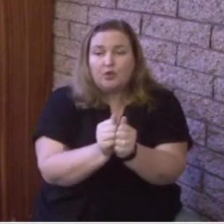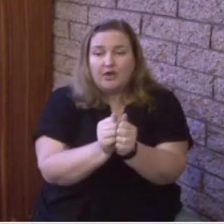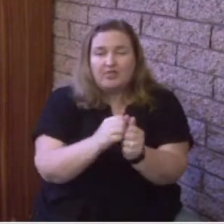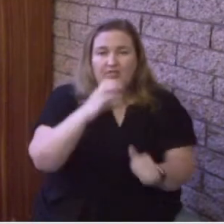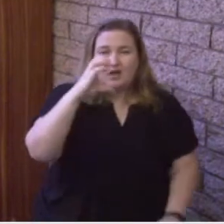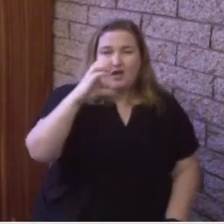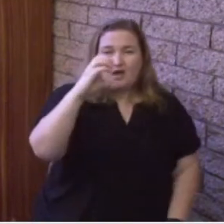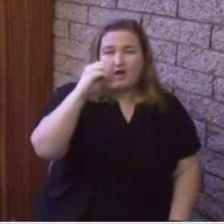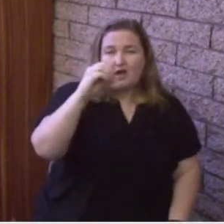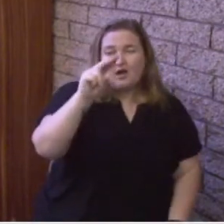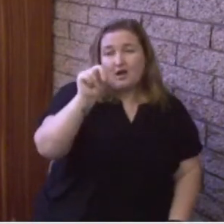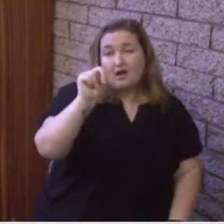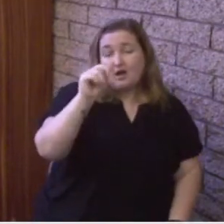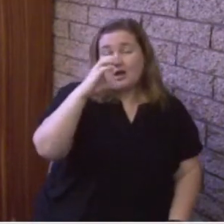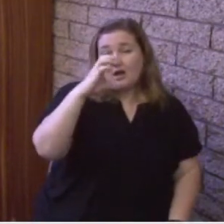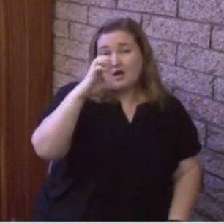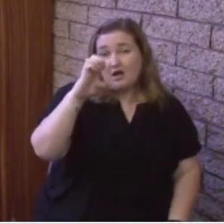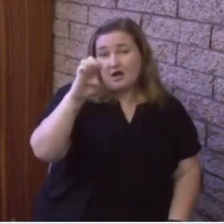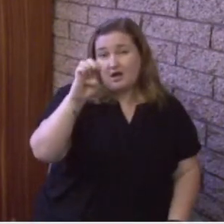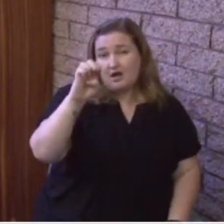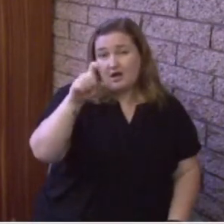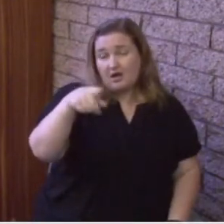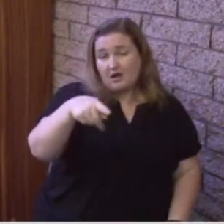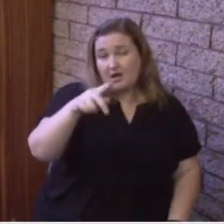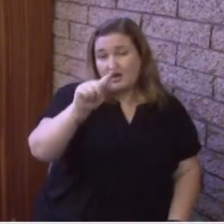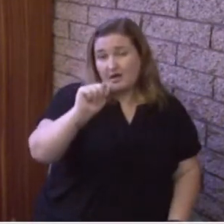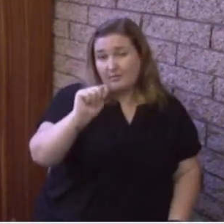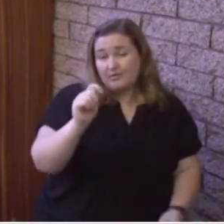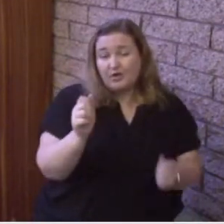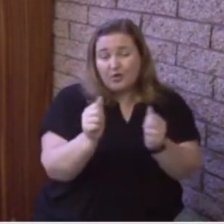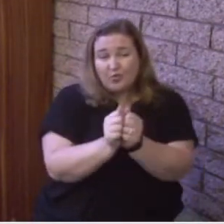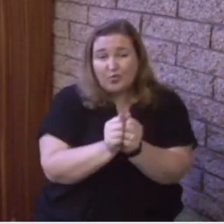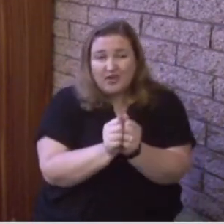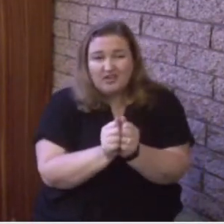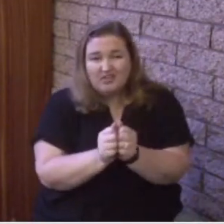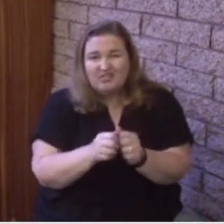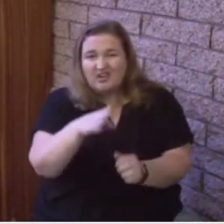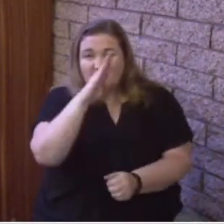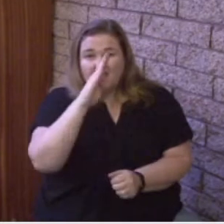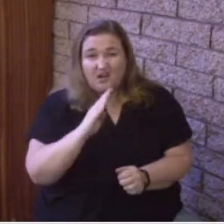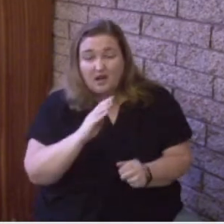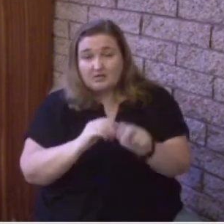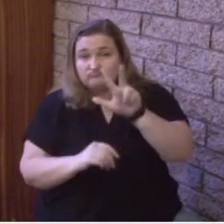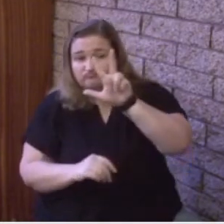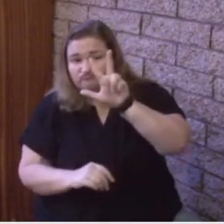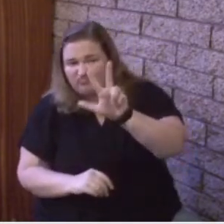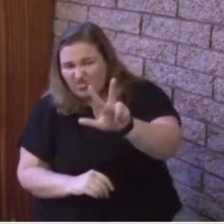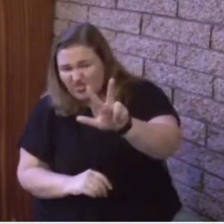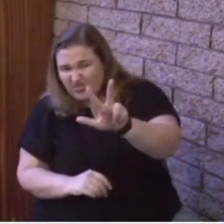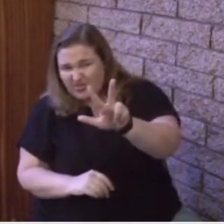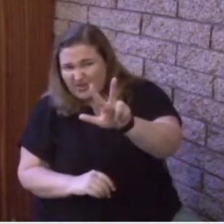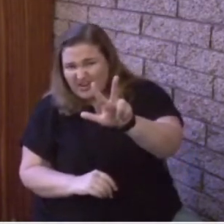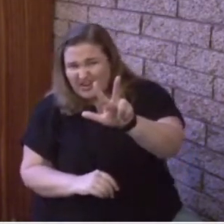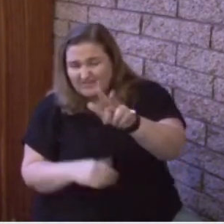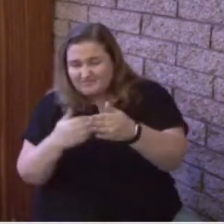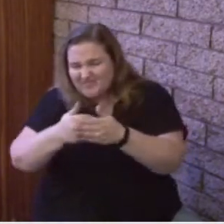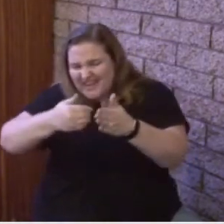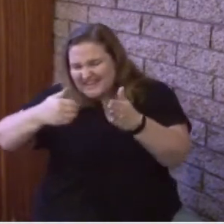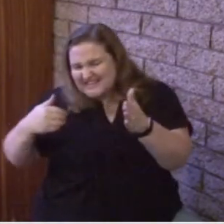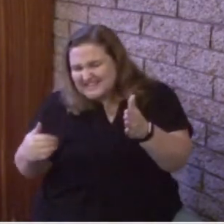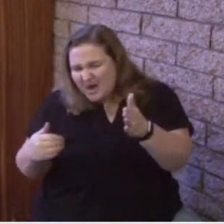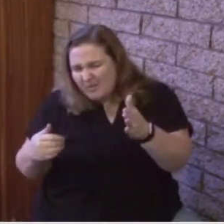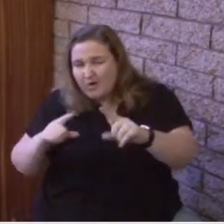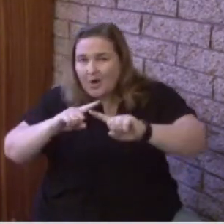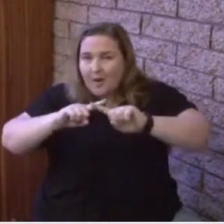parts, God the Father, Jesus the Son, and the Holy Spirit. They're all three separate parts, but